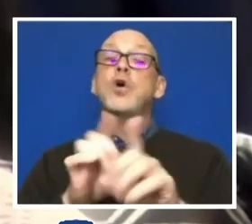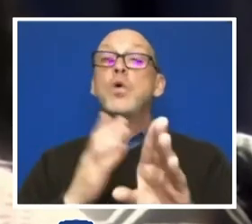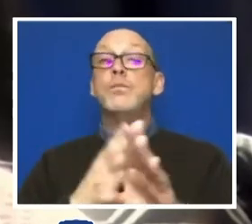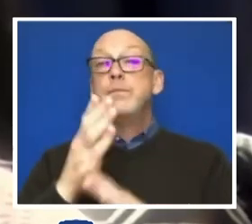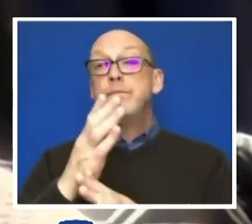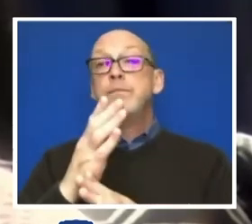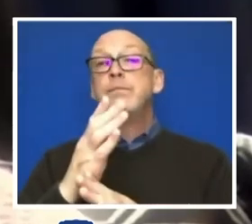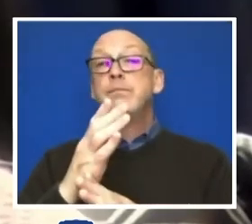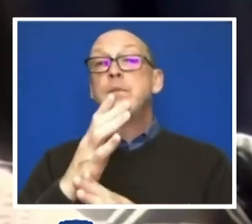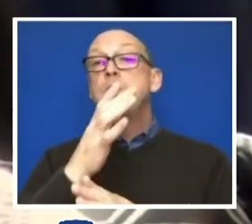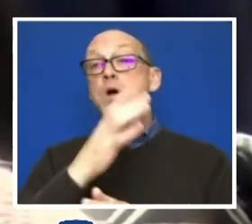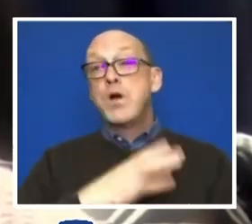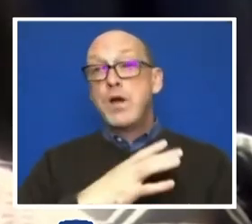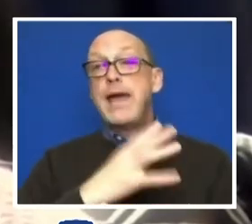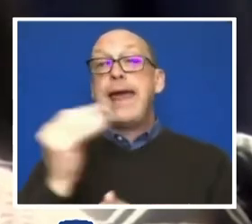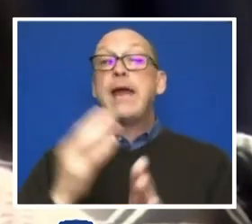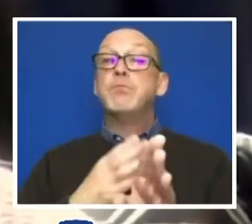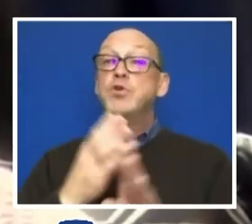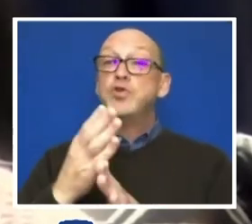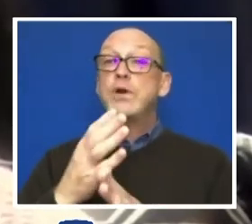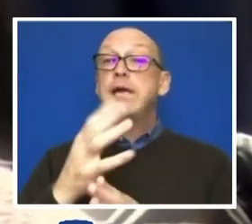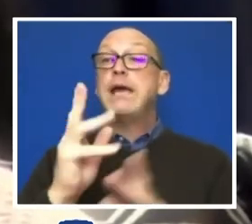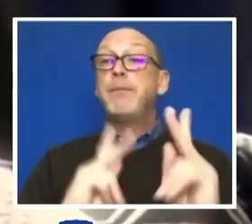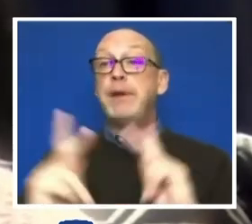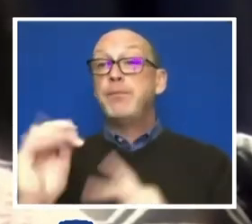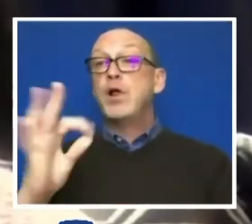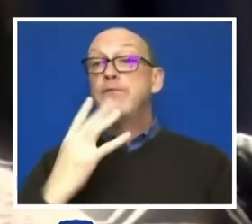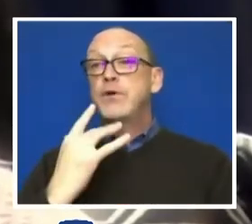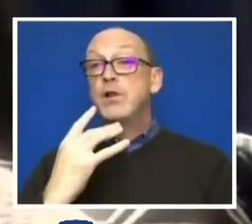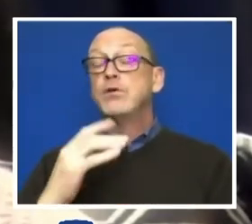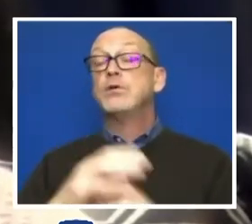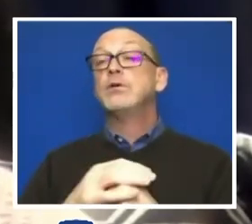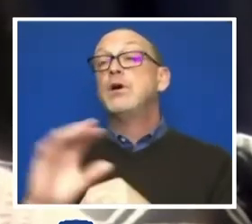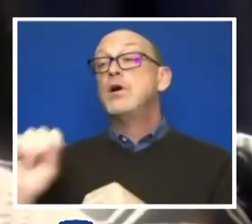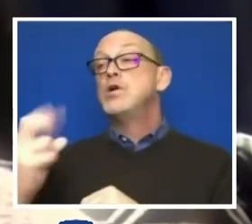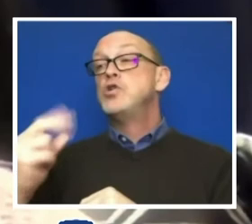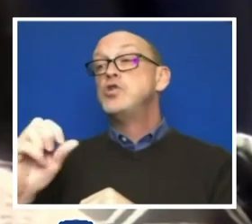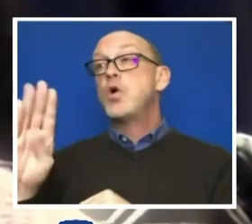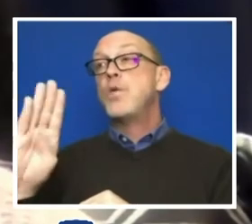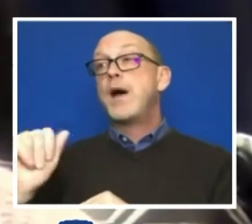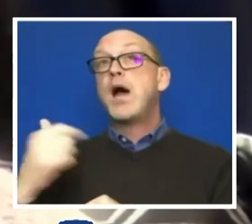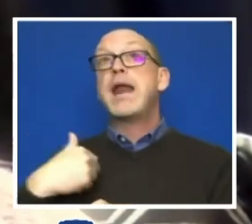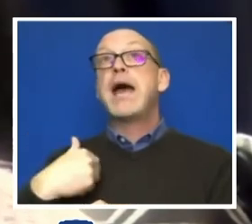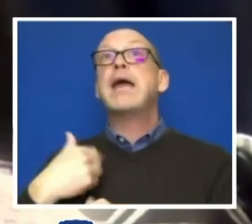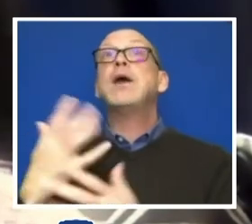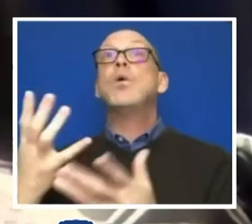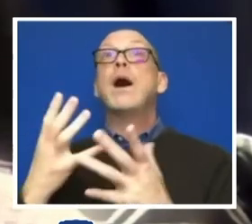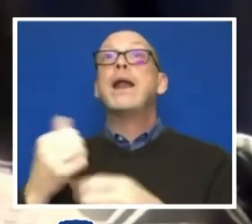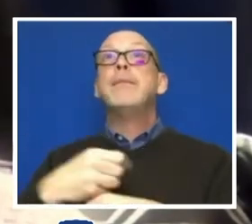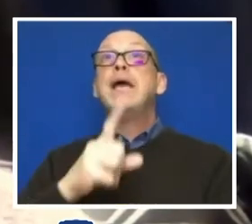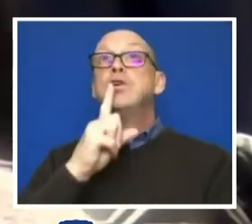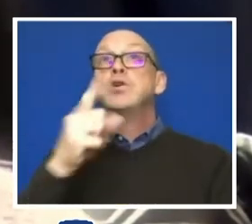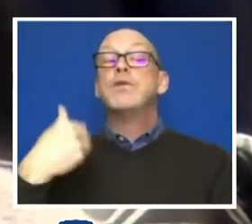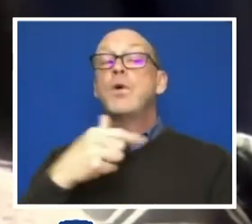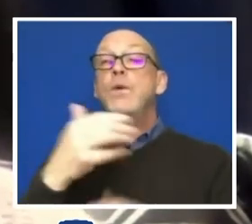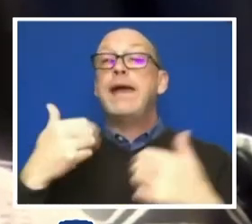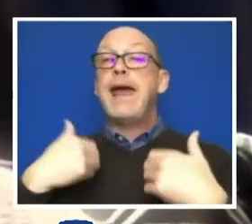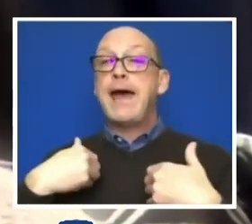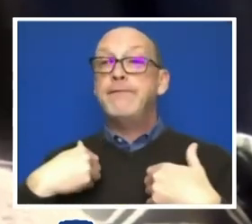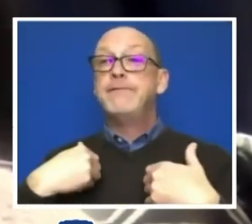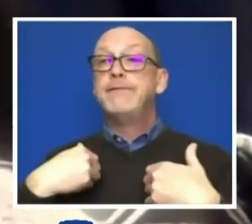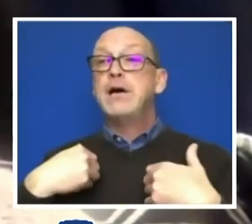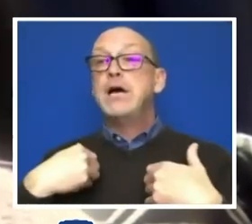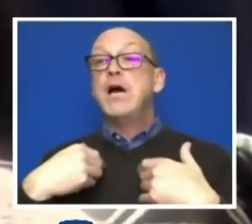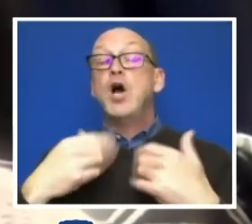majority people of color. Shilba and I made a point to create a task force diverse also in its expertise and